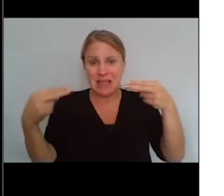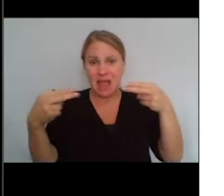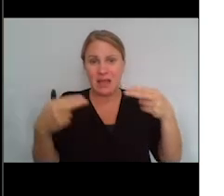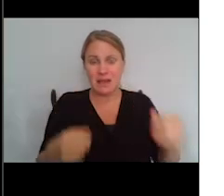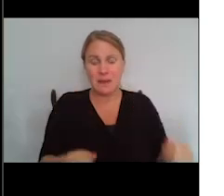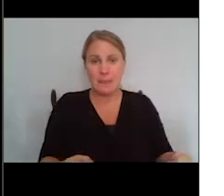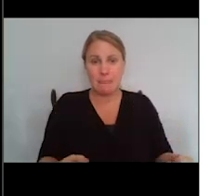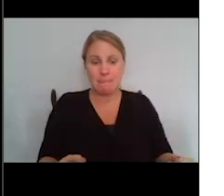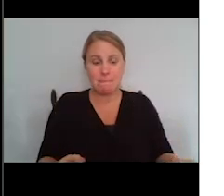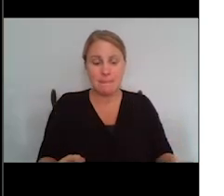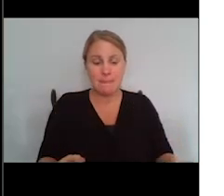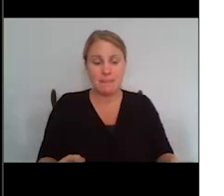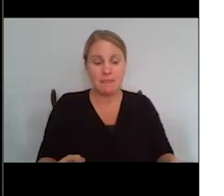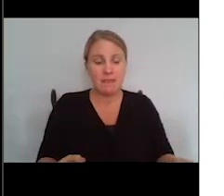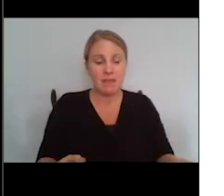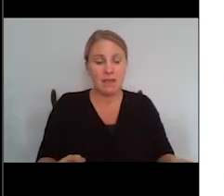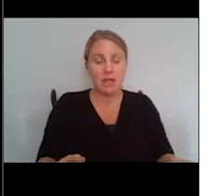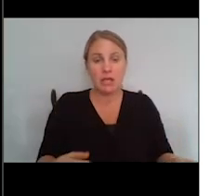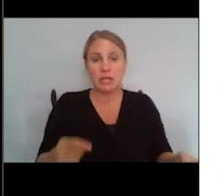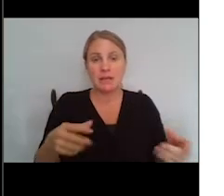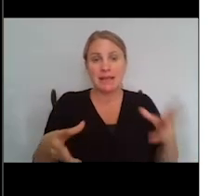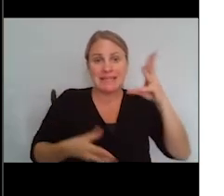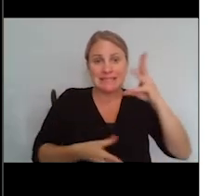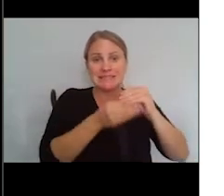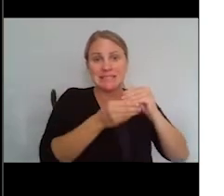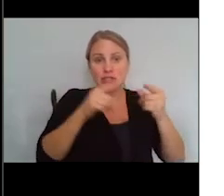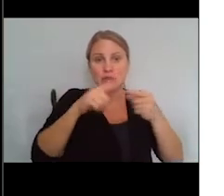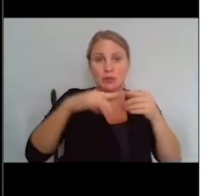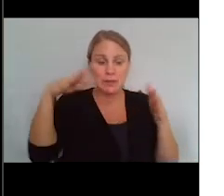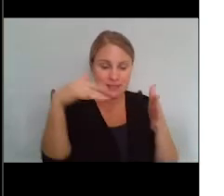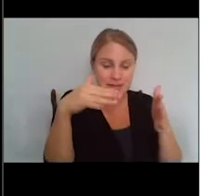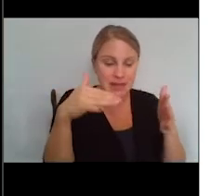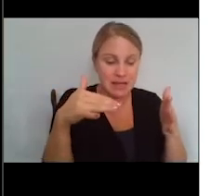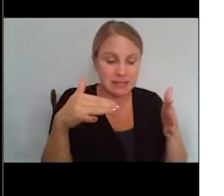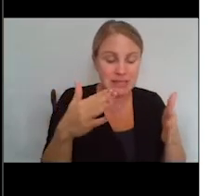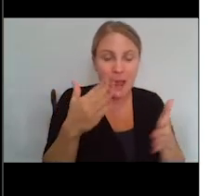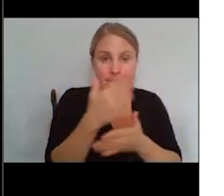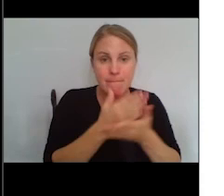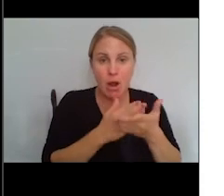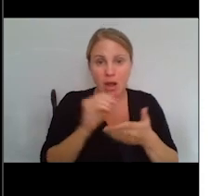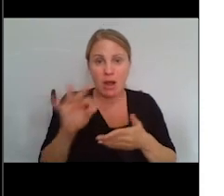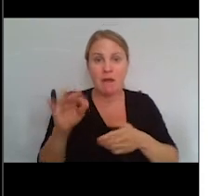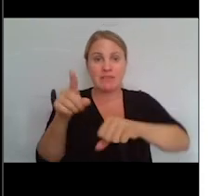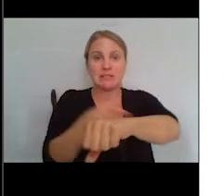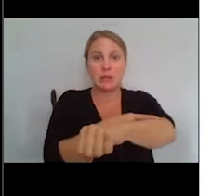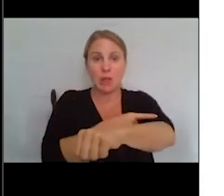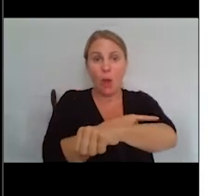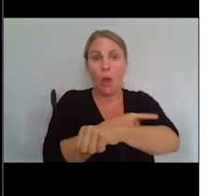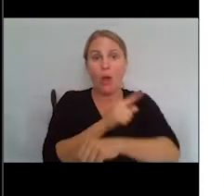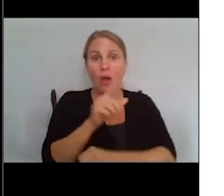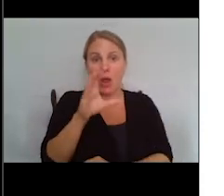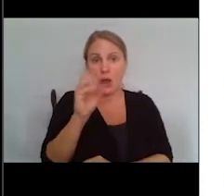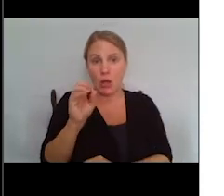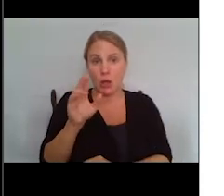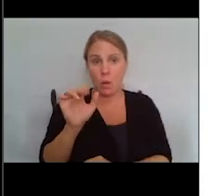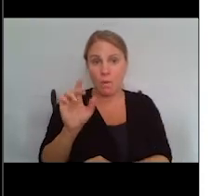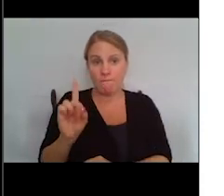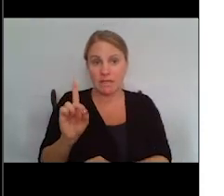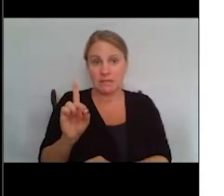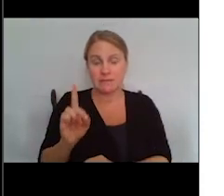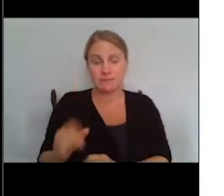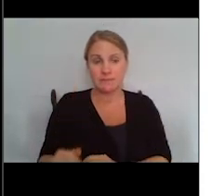that in addition to these studies, as part of the long COVID alliance, if I can have the next slide, please,